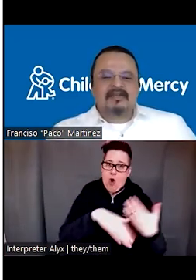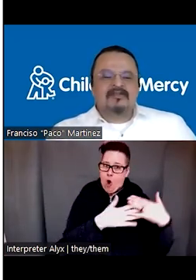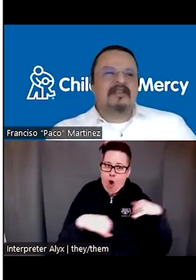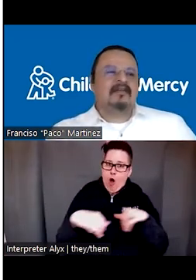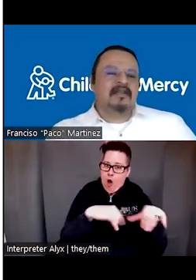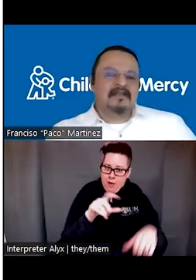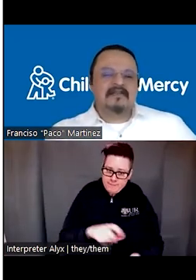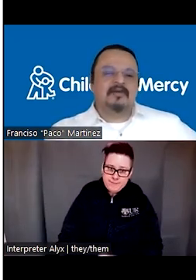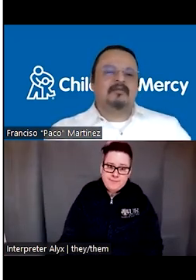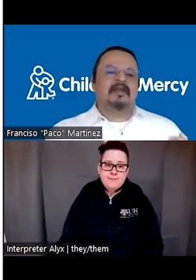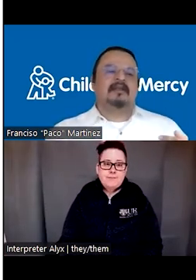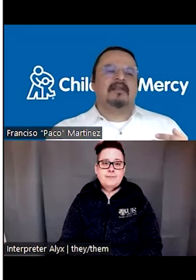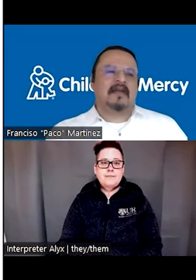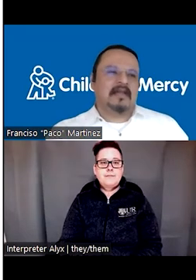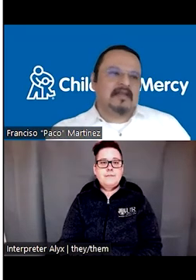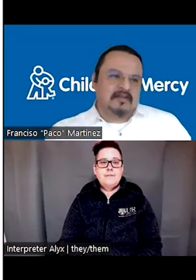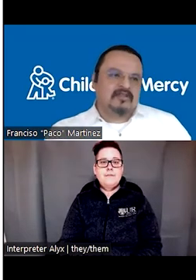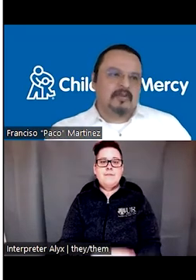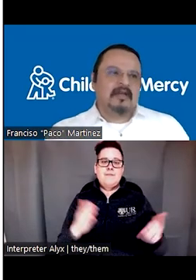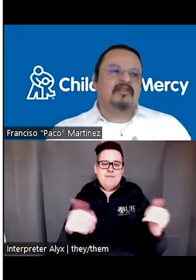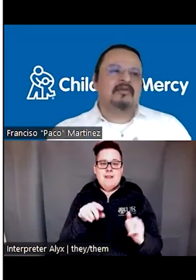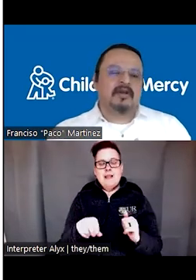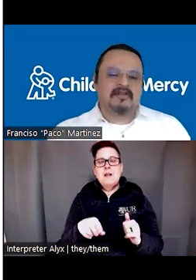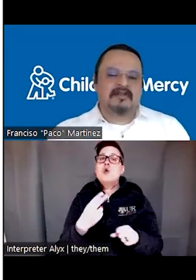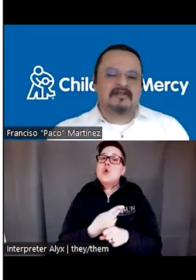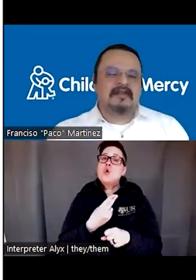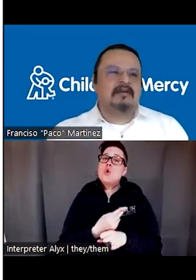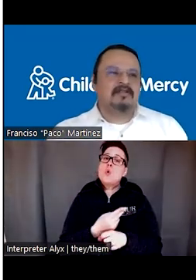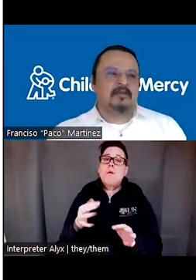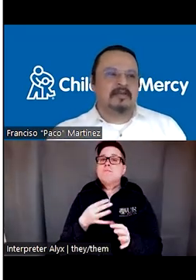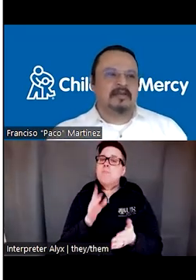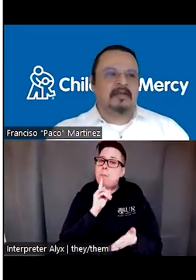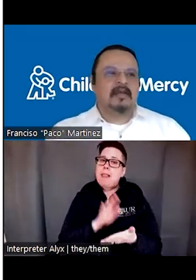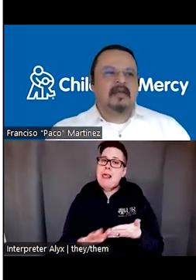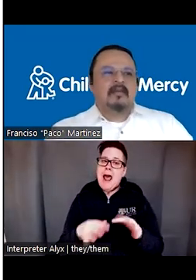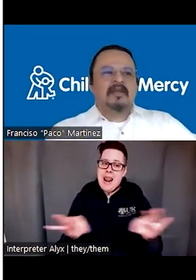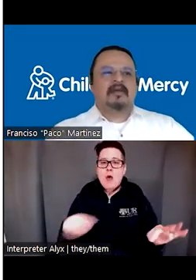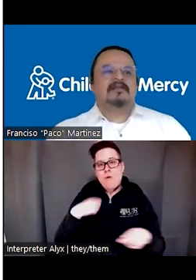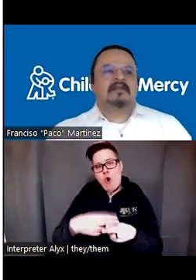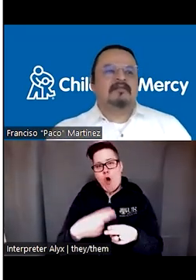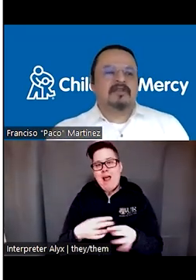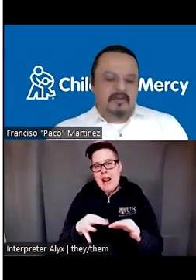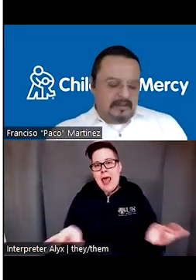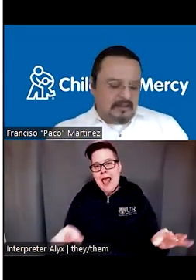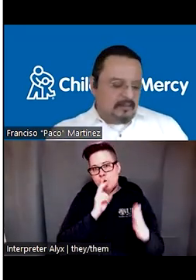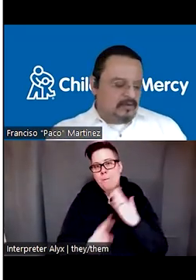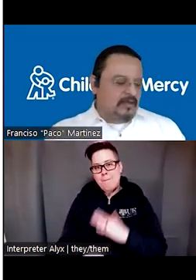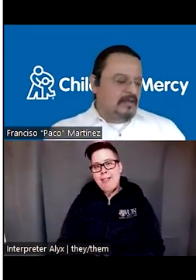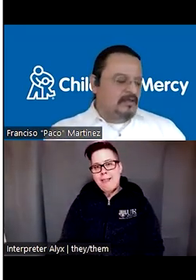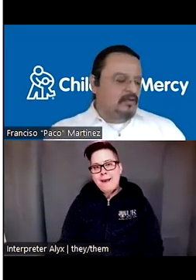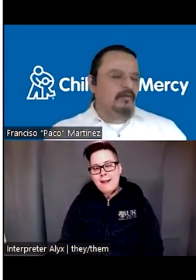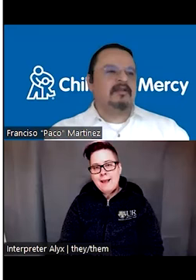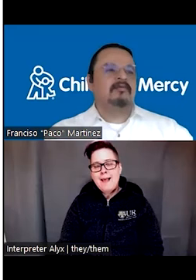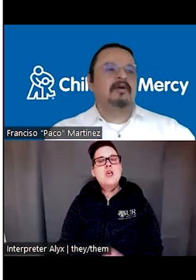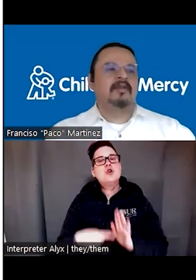And use like, this is what we define like the use of plain language for us is language humility. Because language humility demonstrate